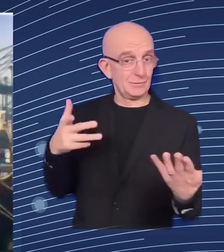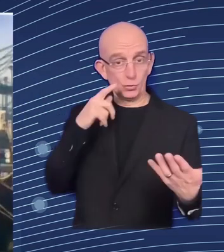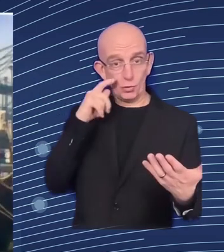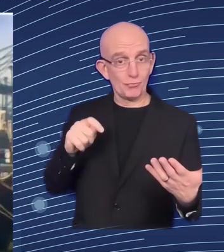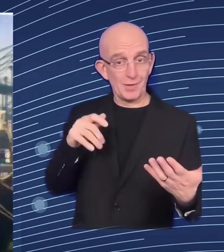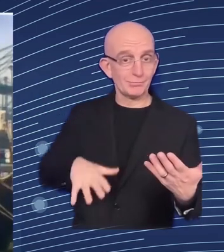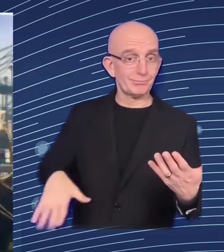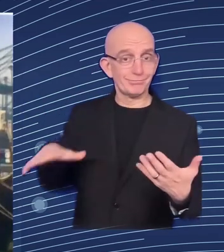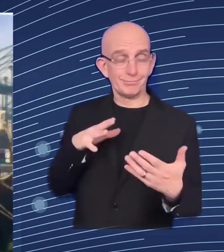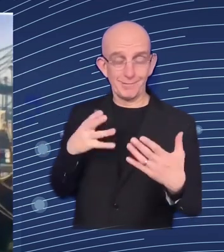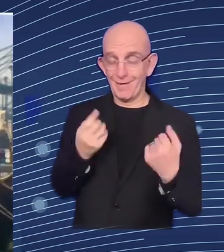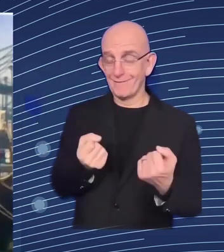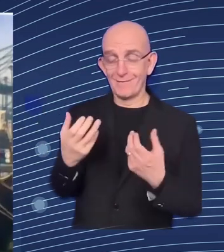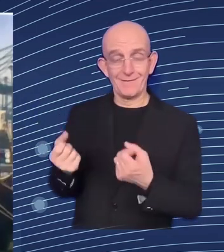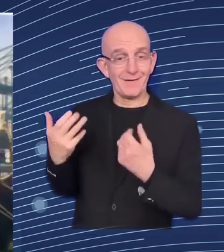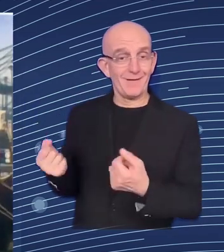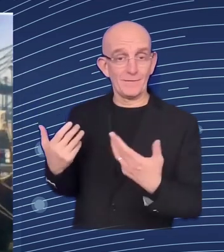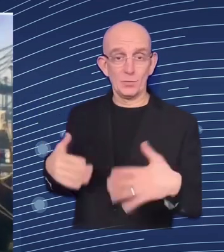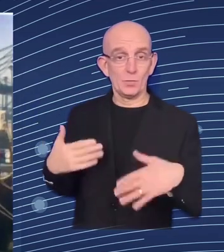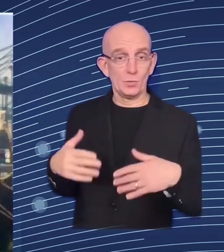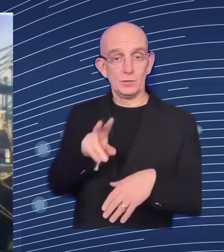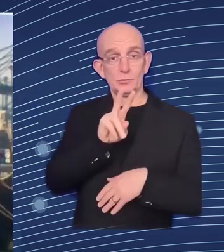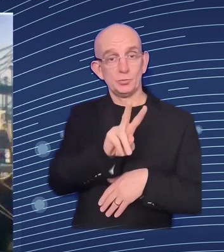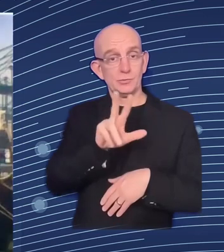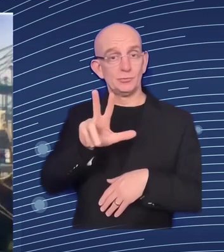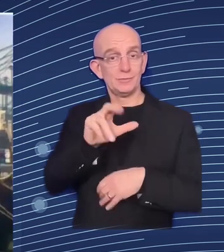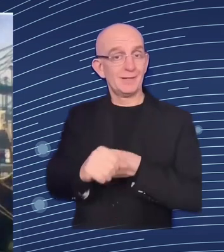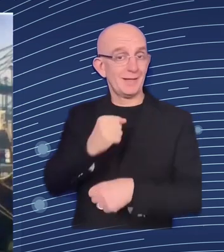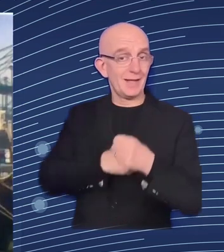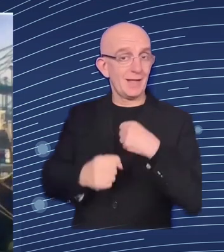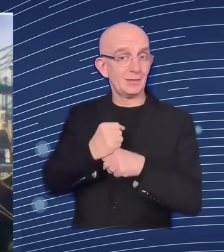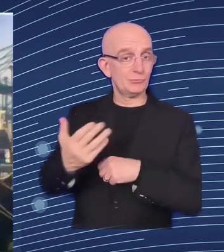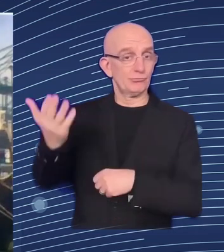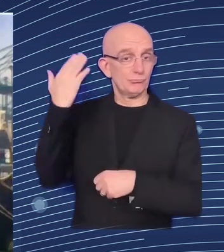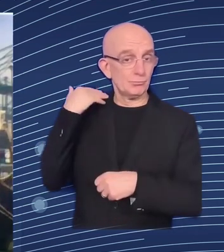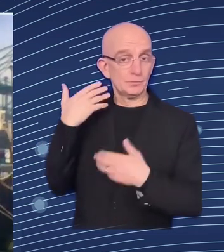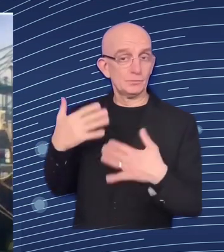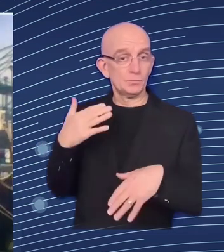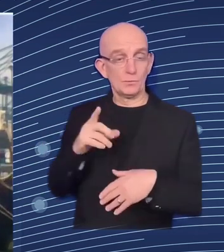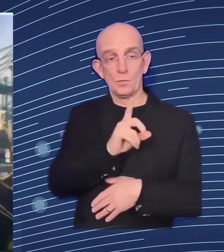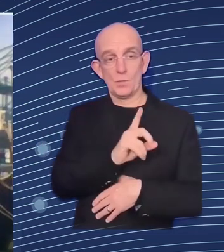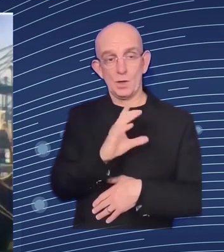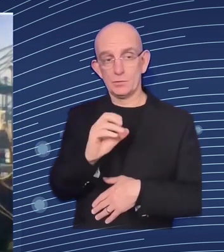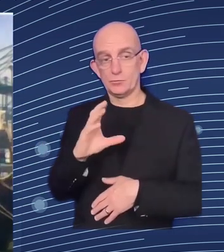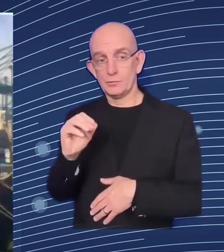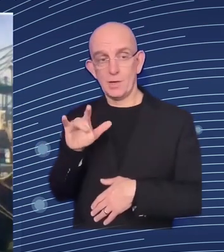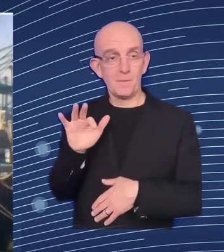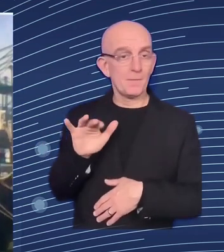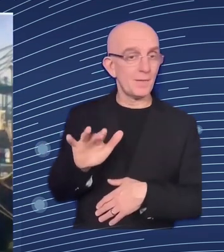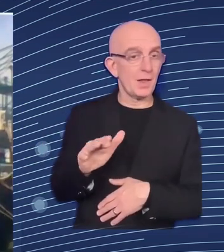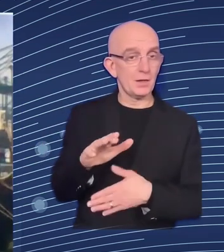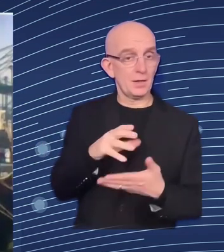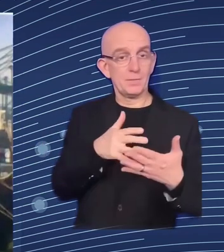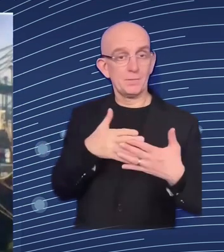last year in 2022 this industry reached eight billion dollars so phenomenal phenomenal growth and